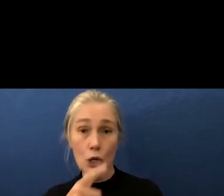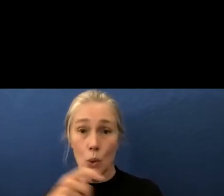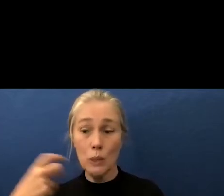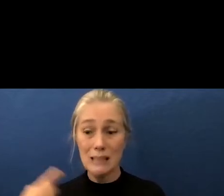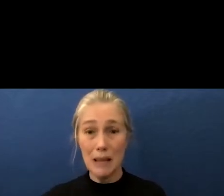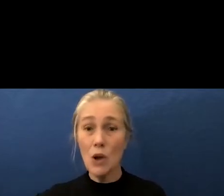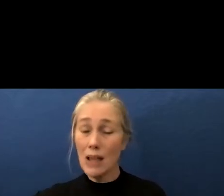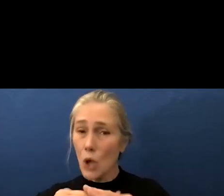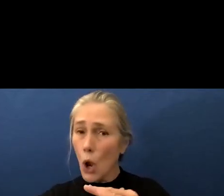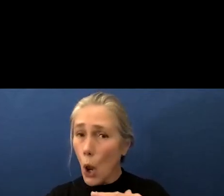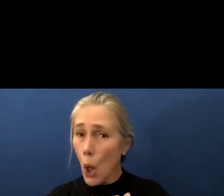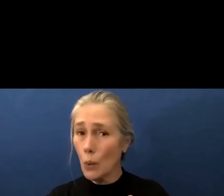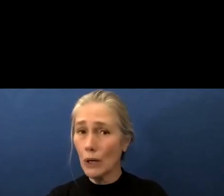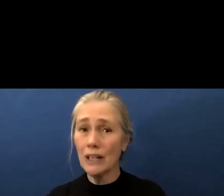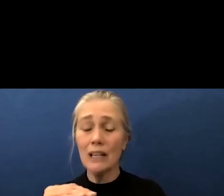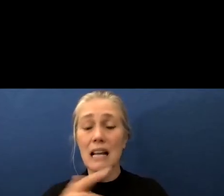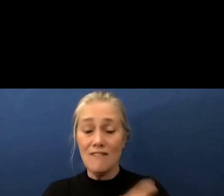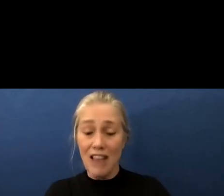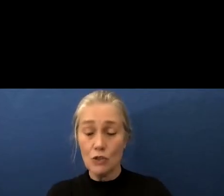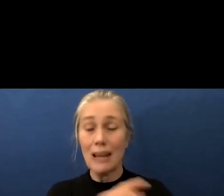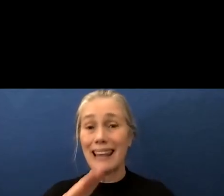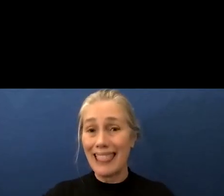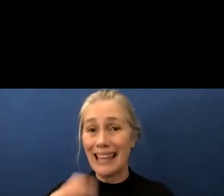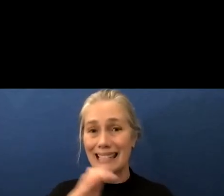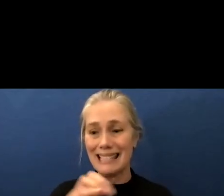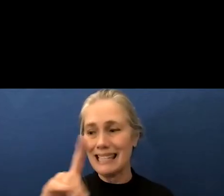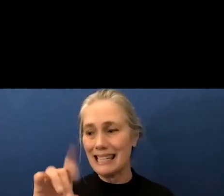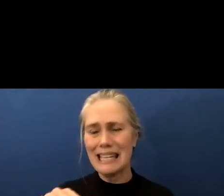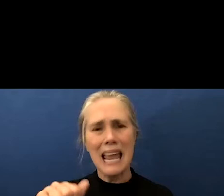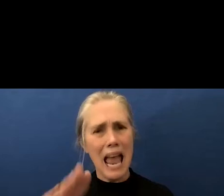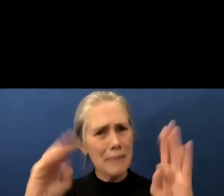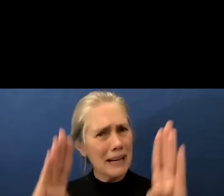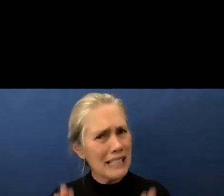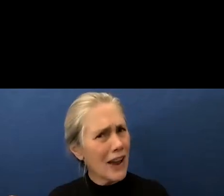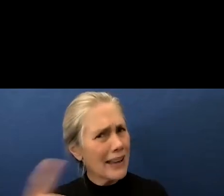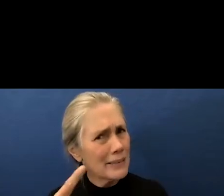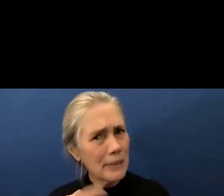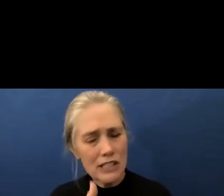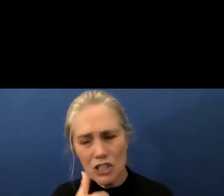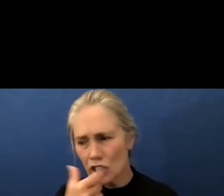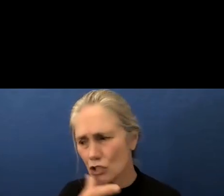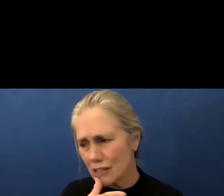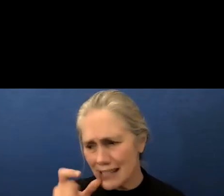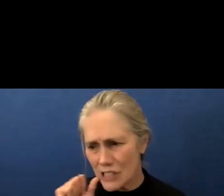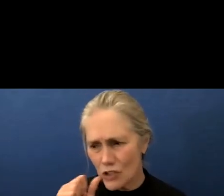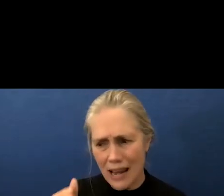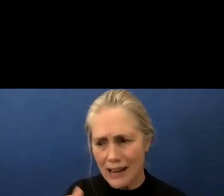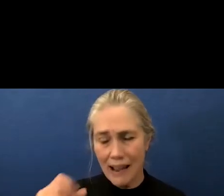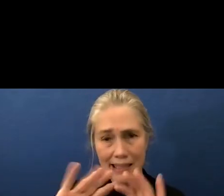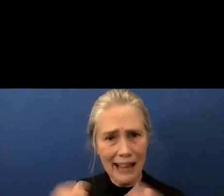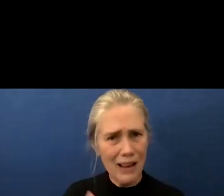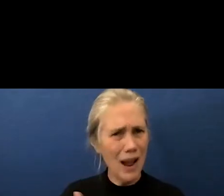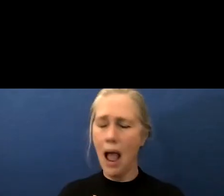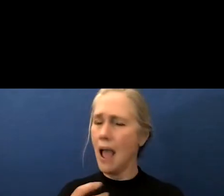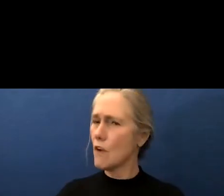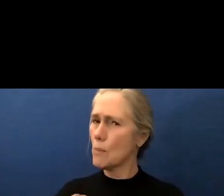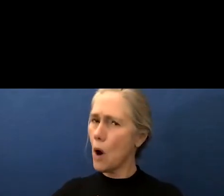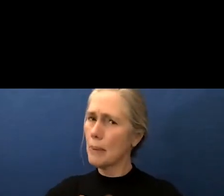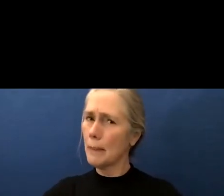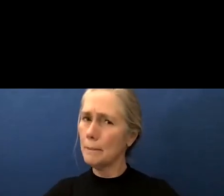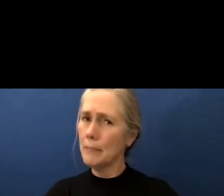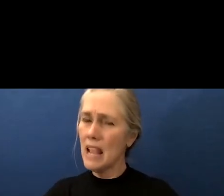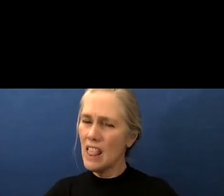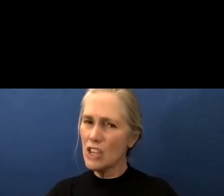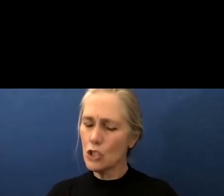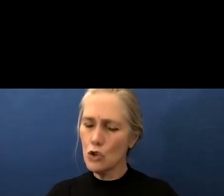cdc in fact my daughter's teacher was asking about the vaccine just the other day in the classroom i have a problem with that there's simply no place for such